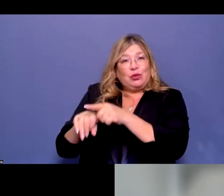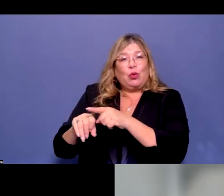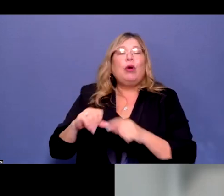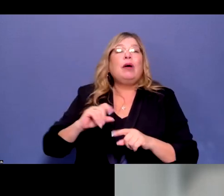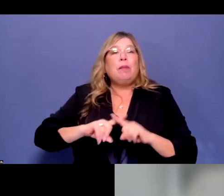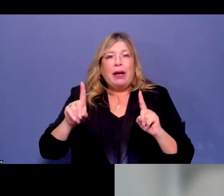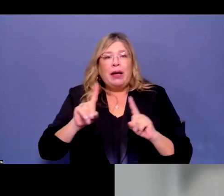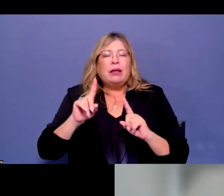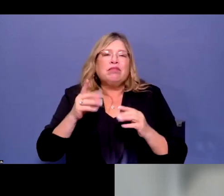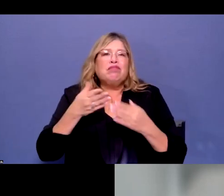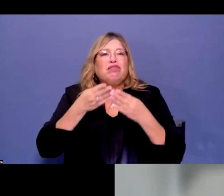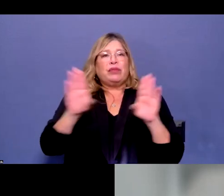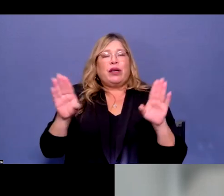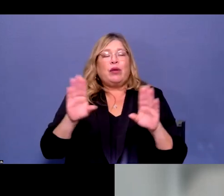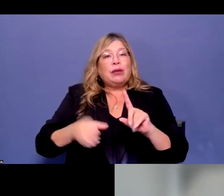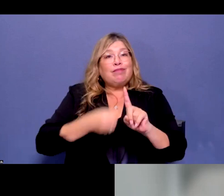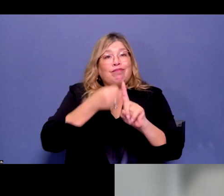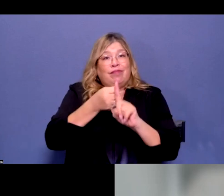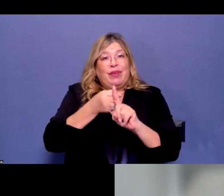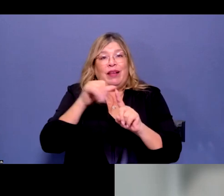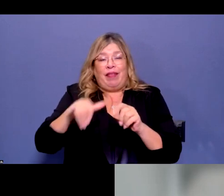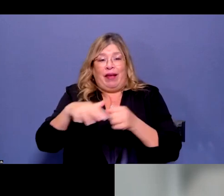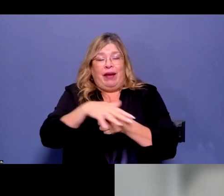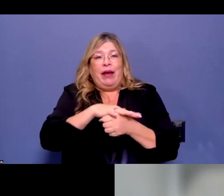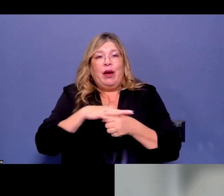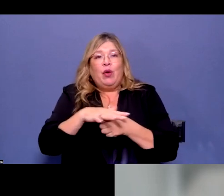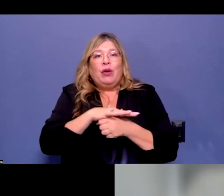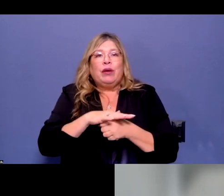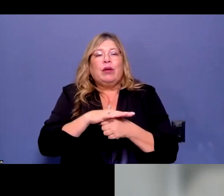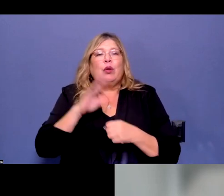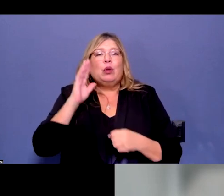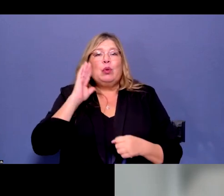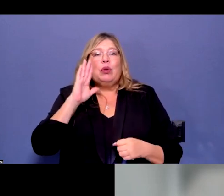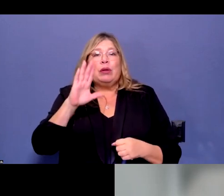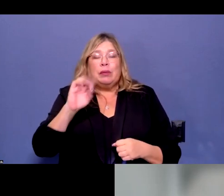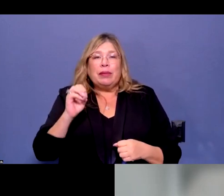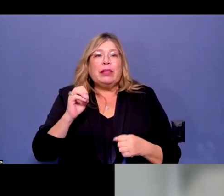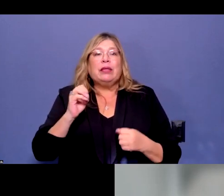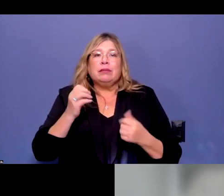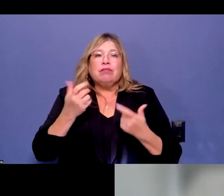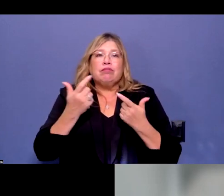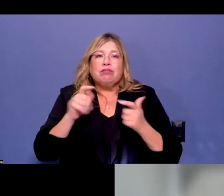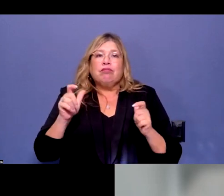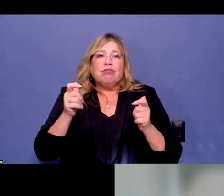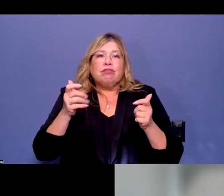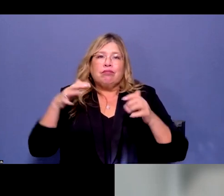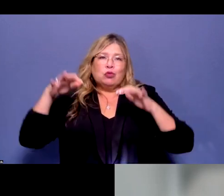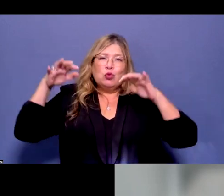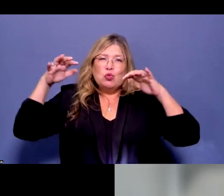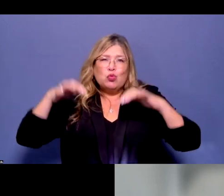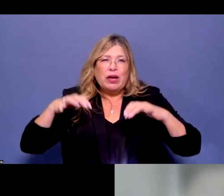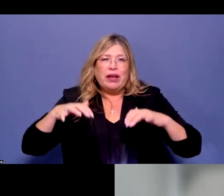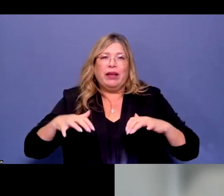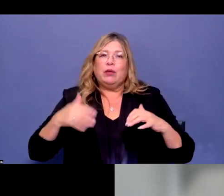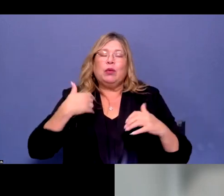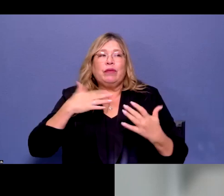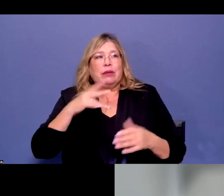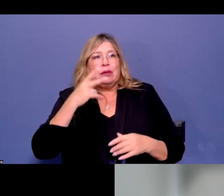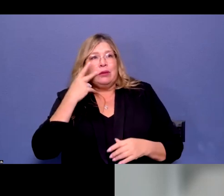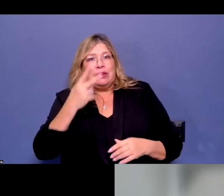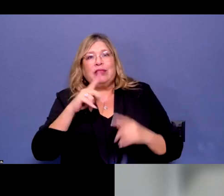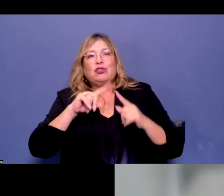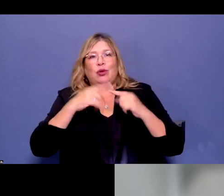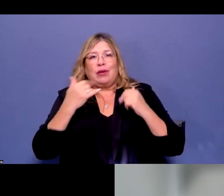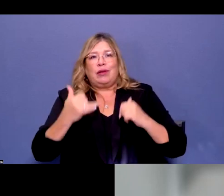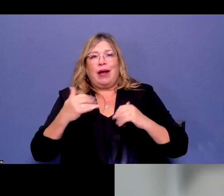in that area overall in that region of the state are going to be the significant rainfall that is already starting to move onshore